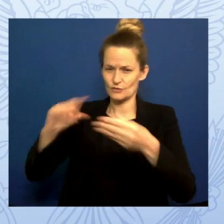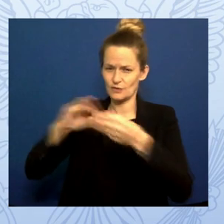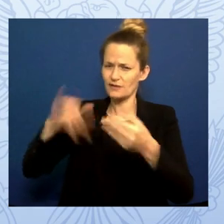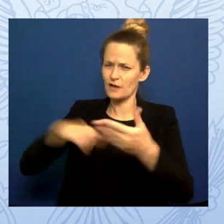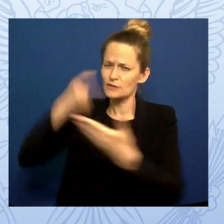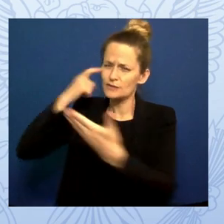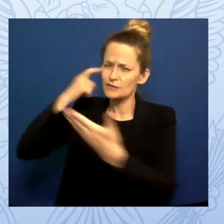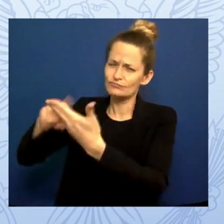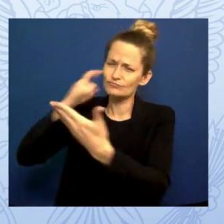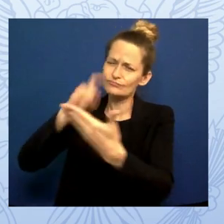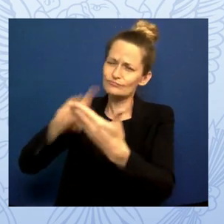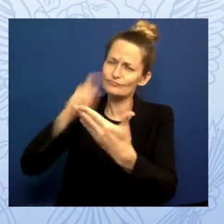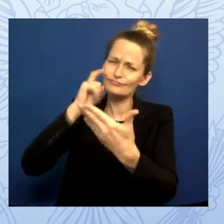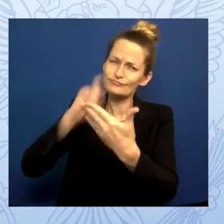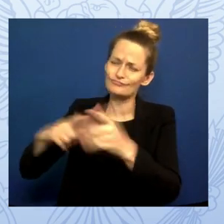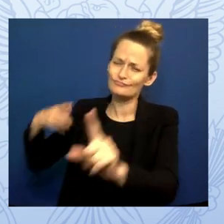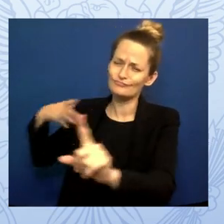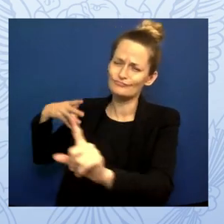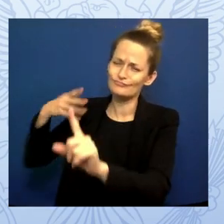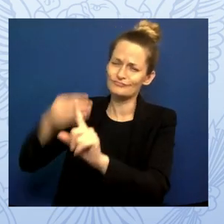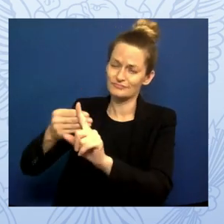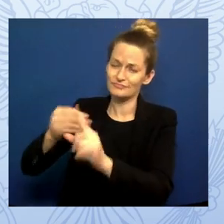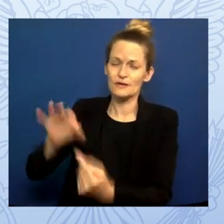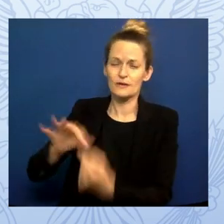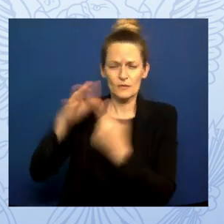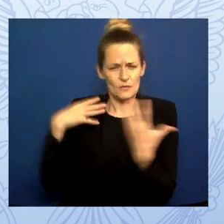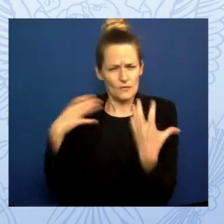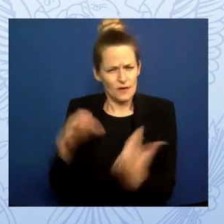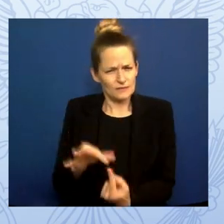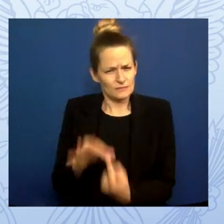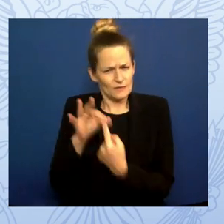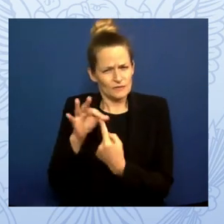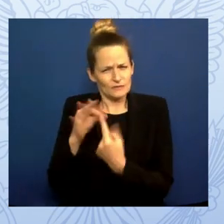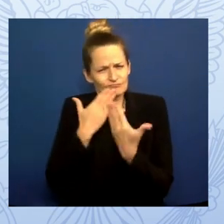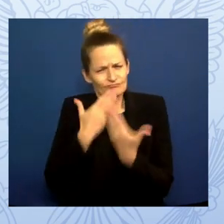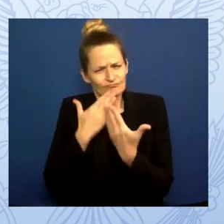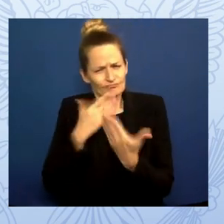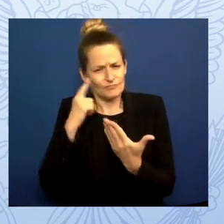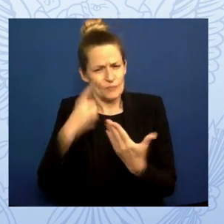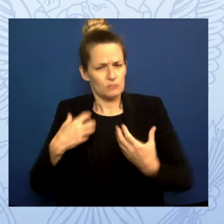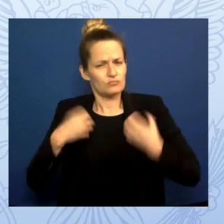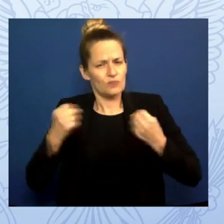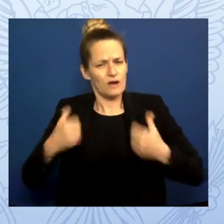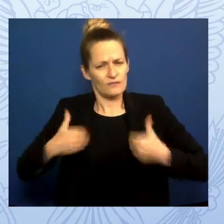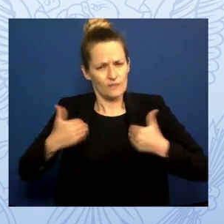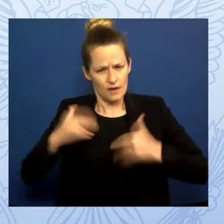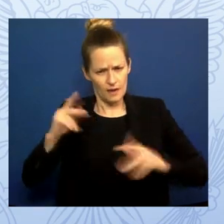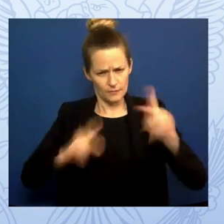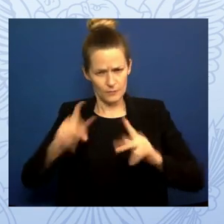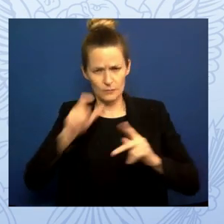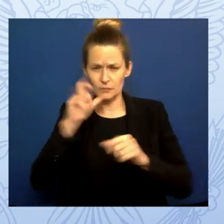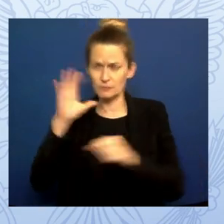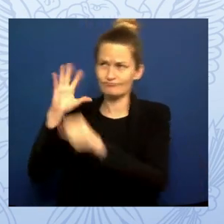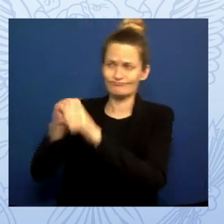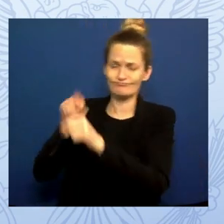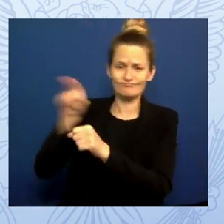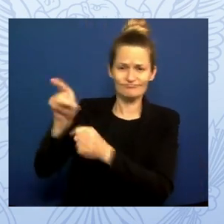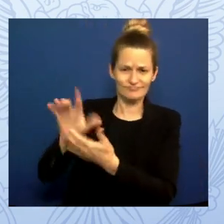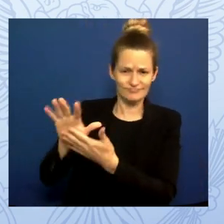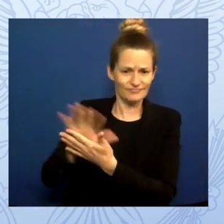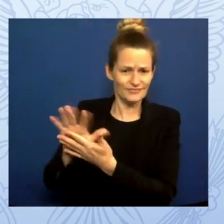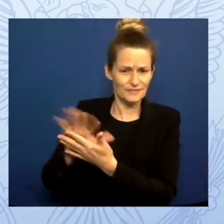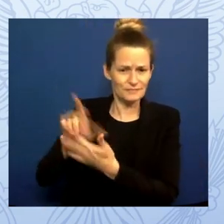to thank the brave young people who took part in this. Can we give them a chance? Would you all stand?